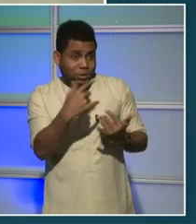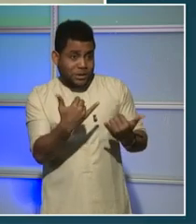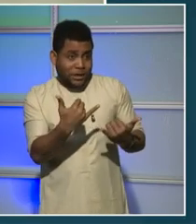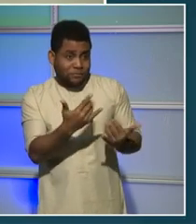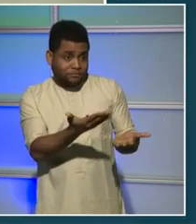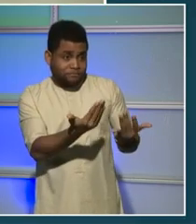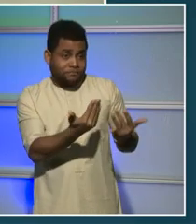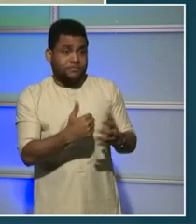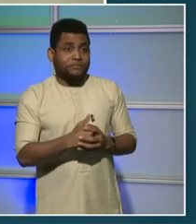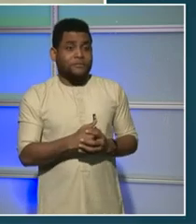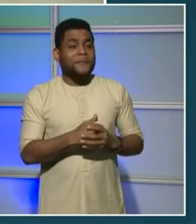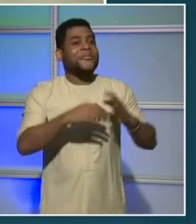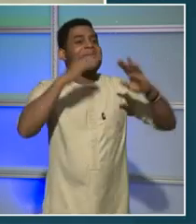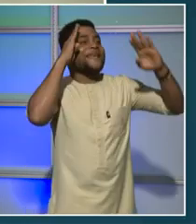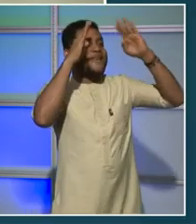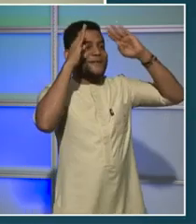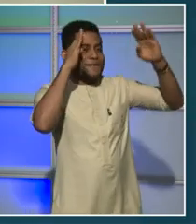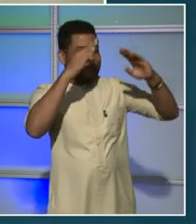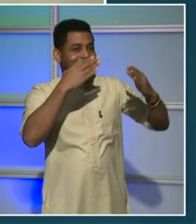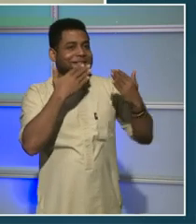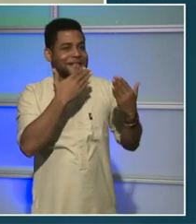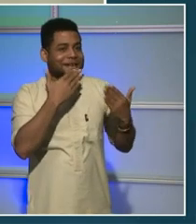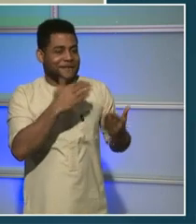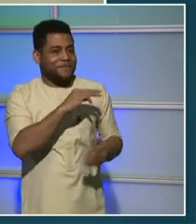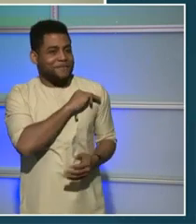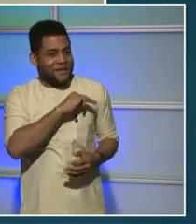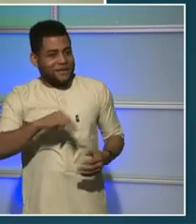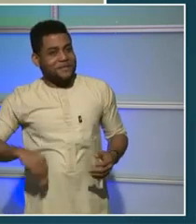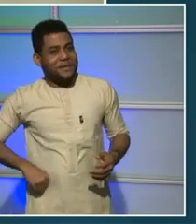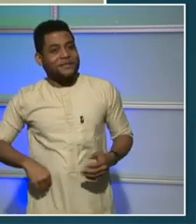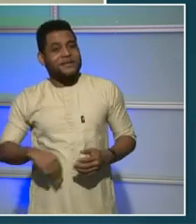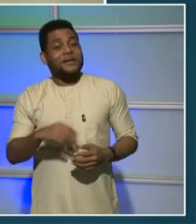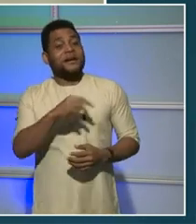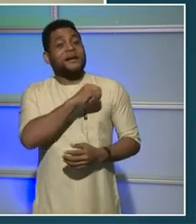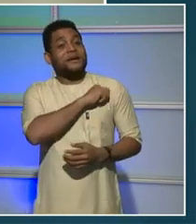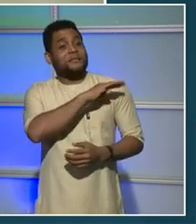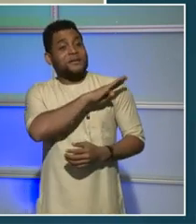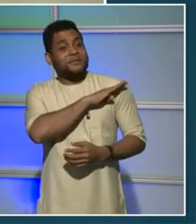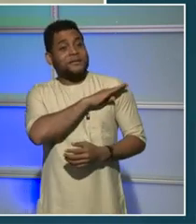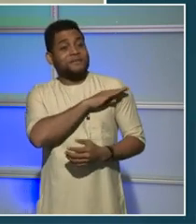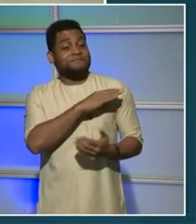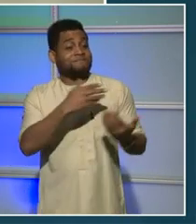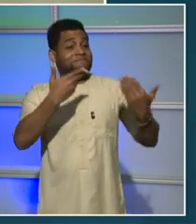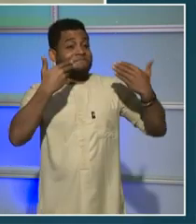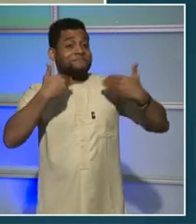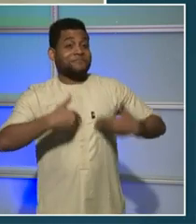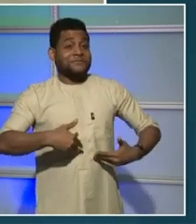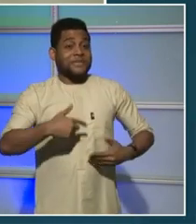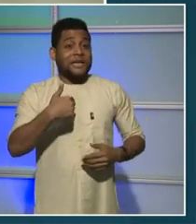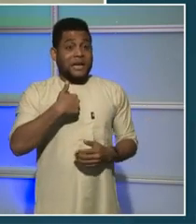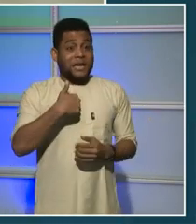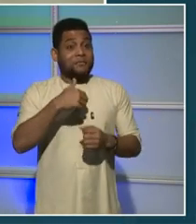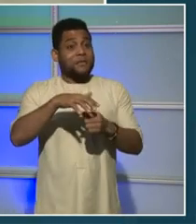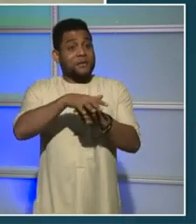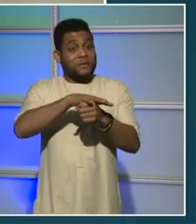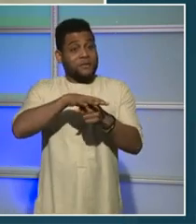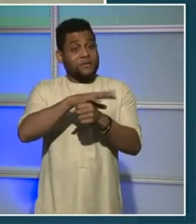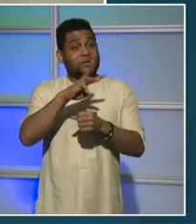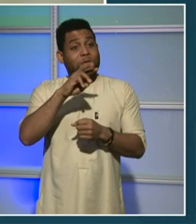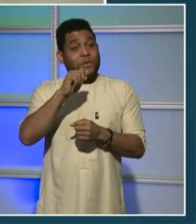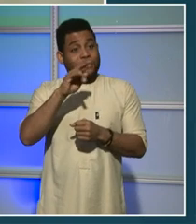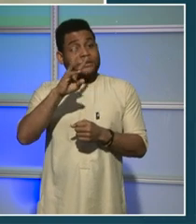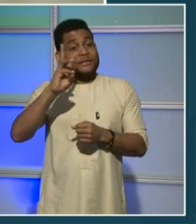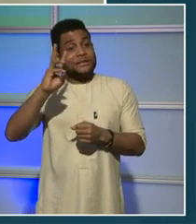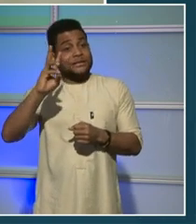Hi. Thank you, Mayor Bowser. I am actually in Ward 6. I am a small business